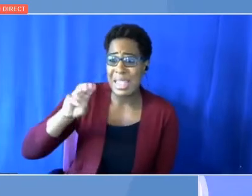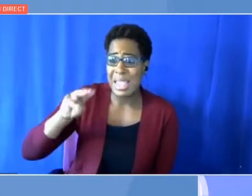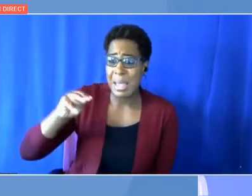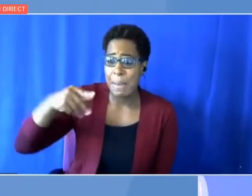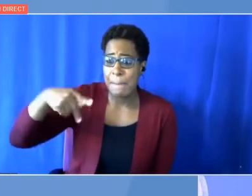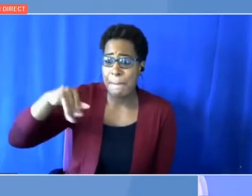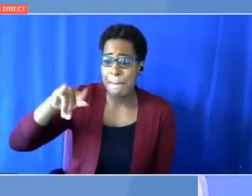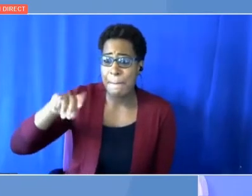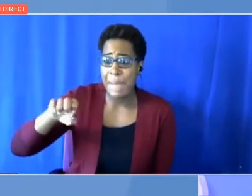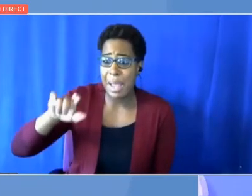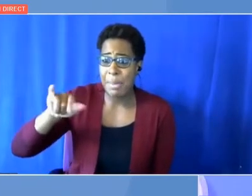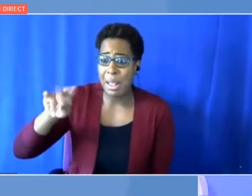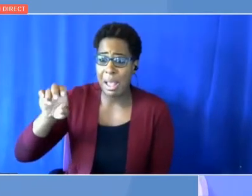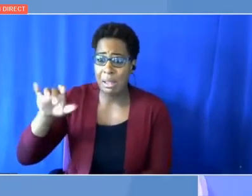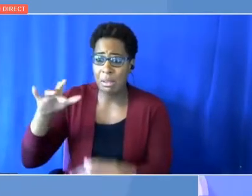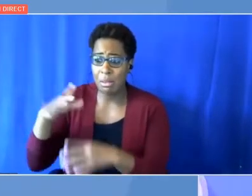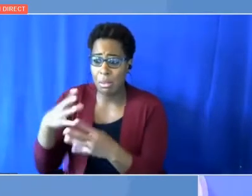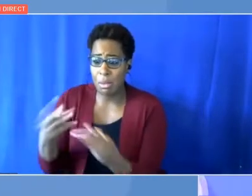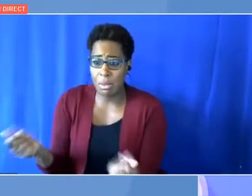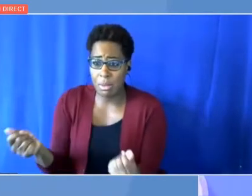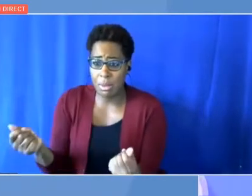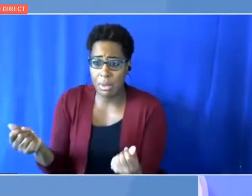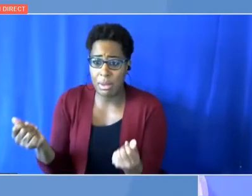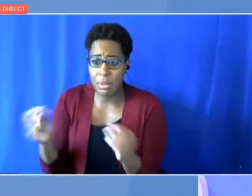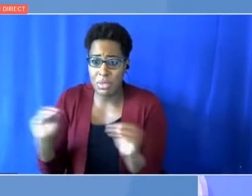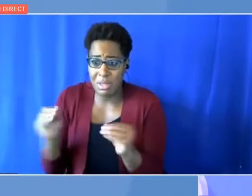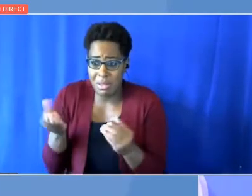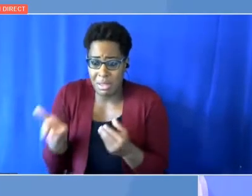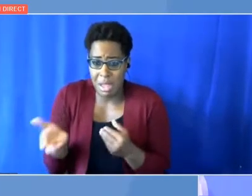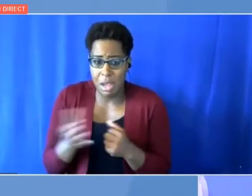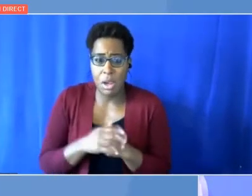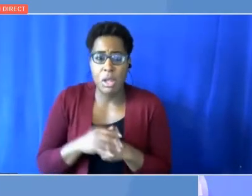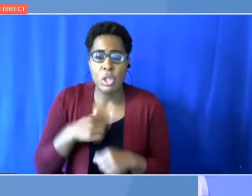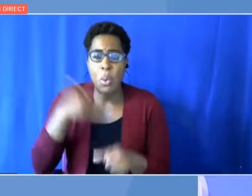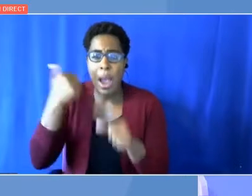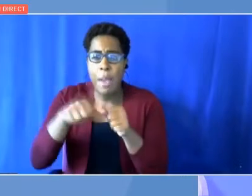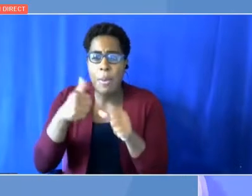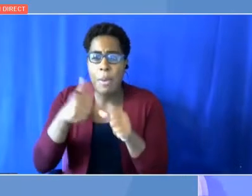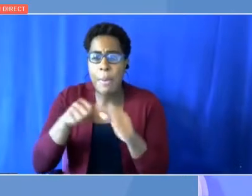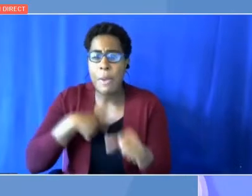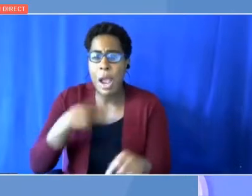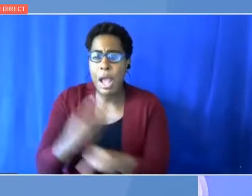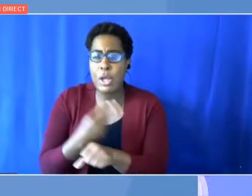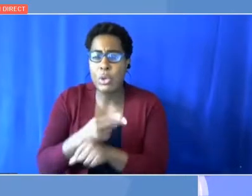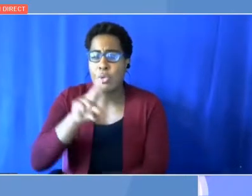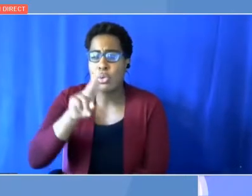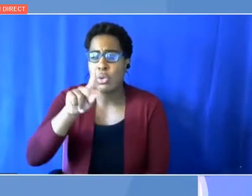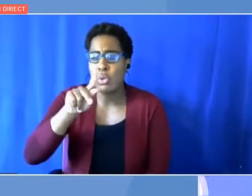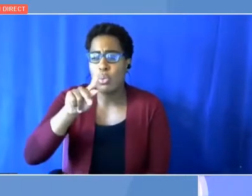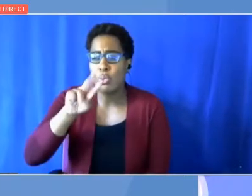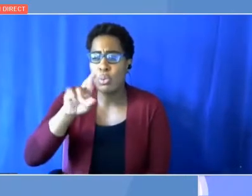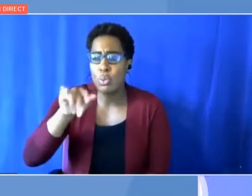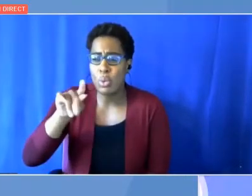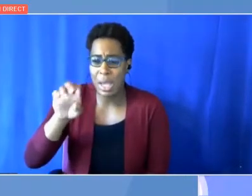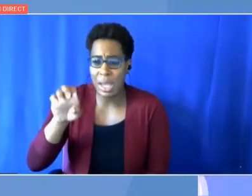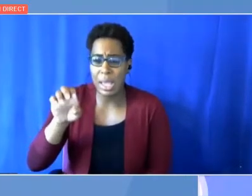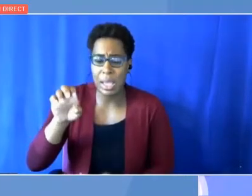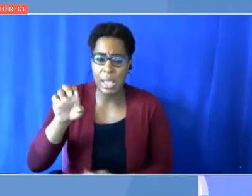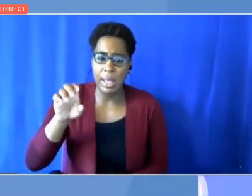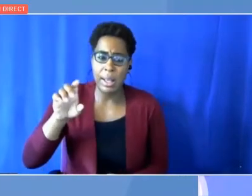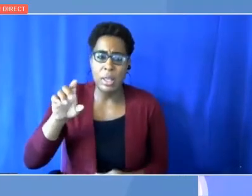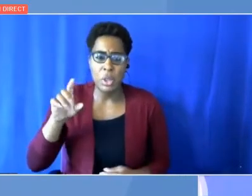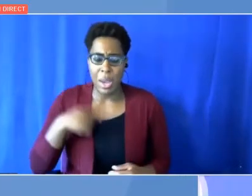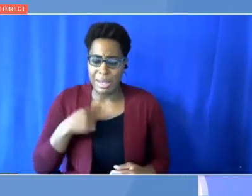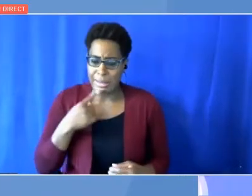So, at the time, I remember I used Ukraine as a benchmark by saying, well, there is an obscure country